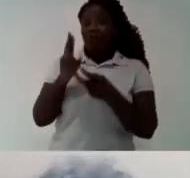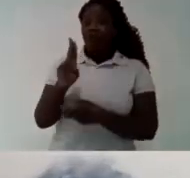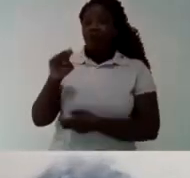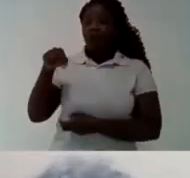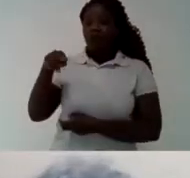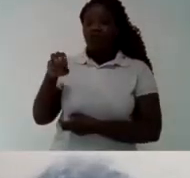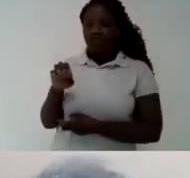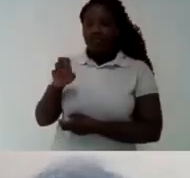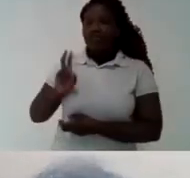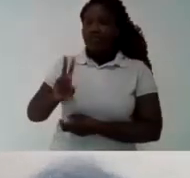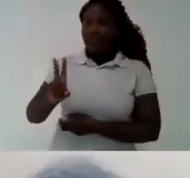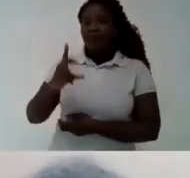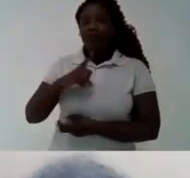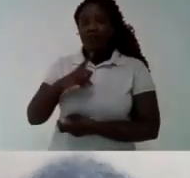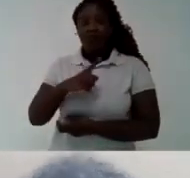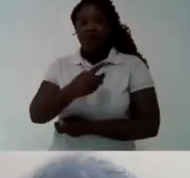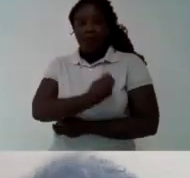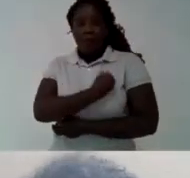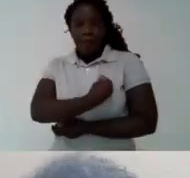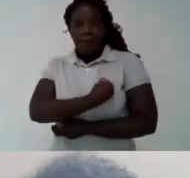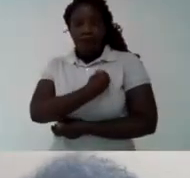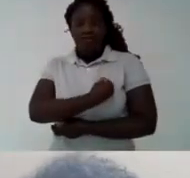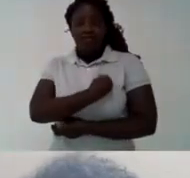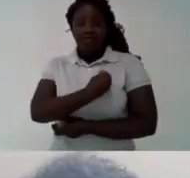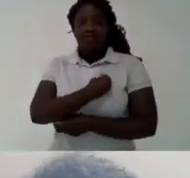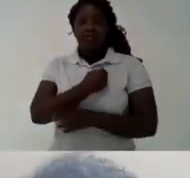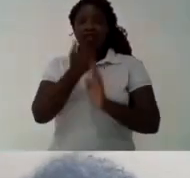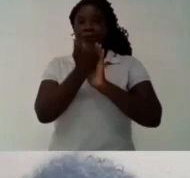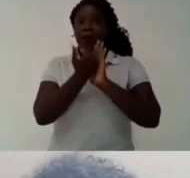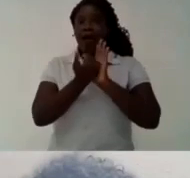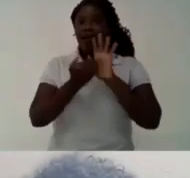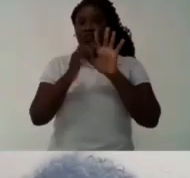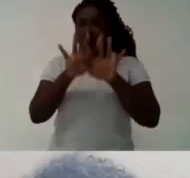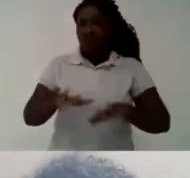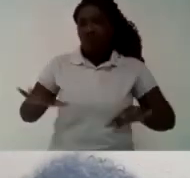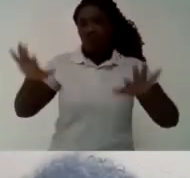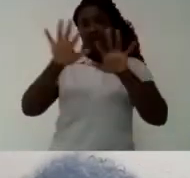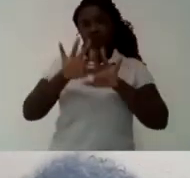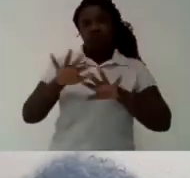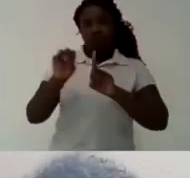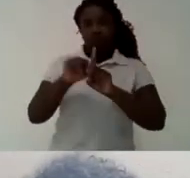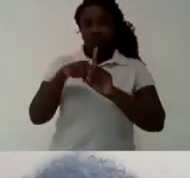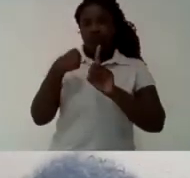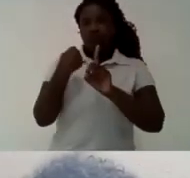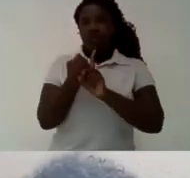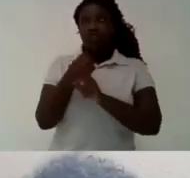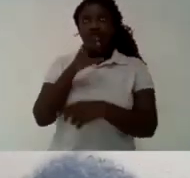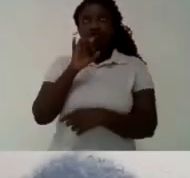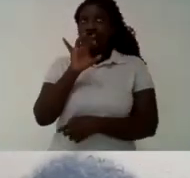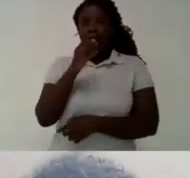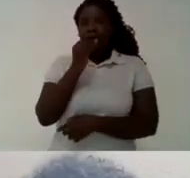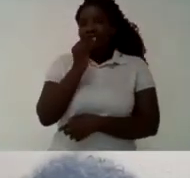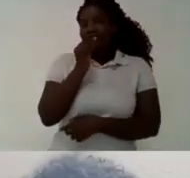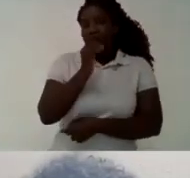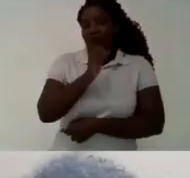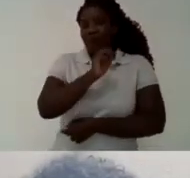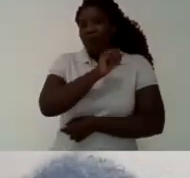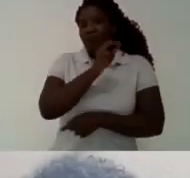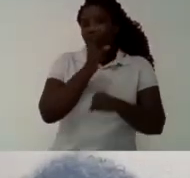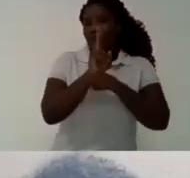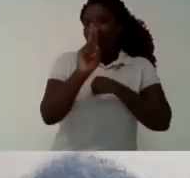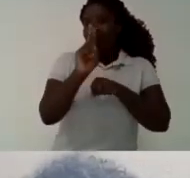Painted faces Who were students that went to the streets to defend the country